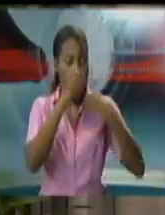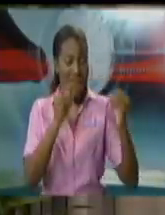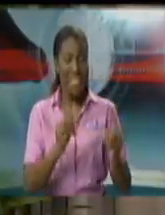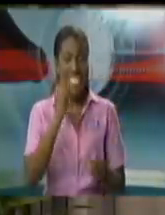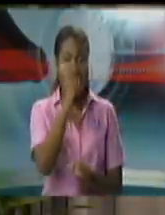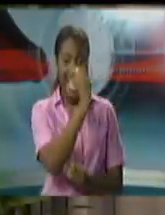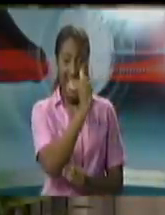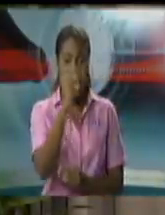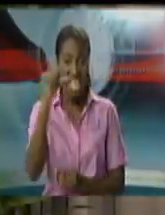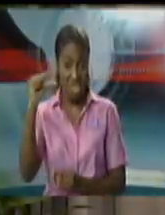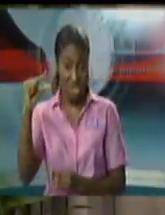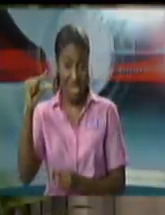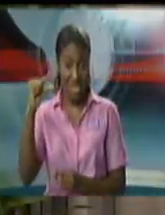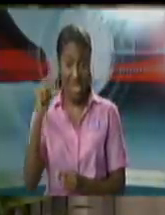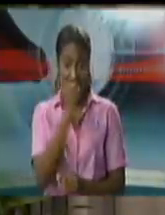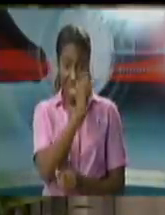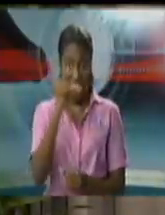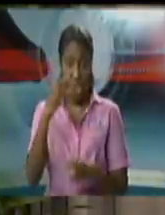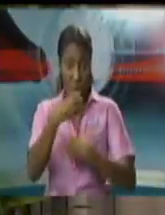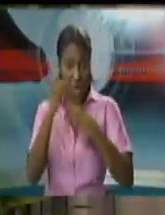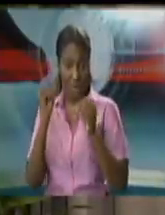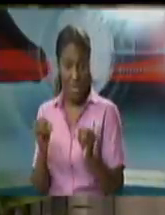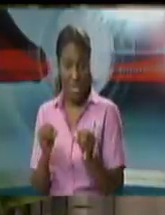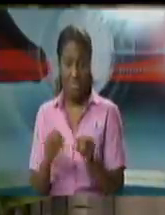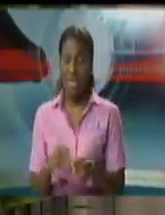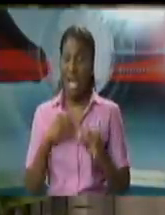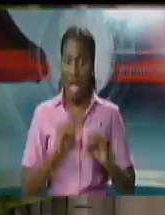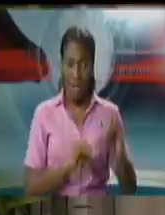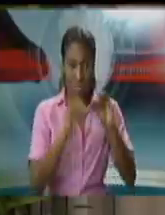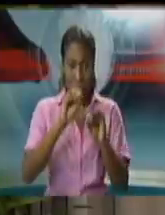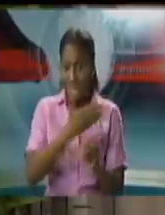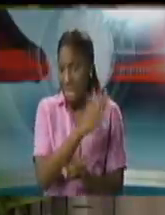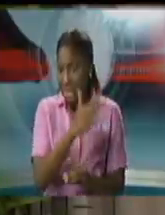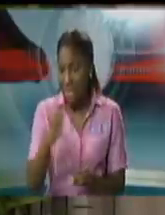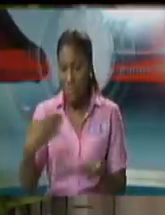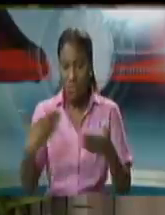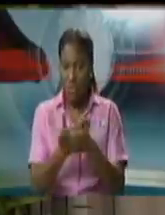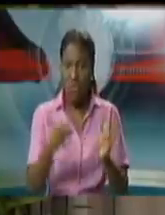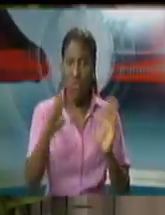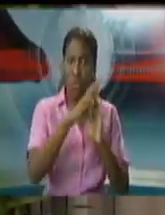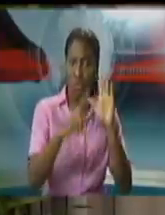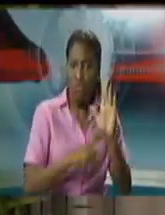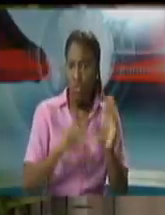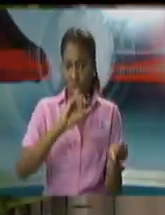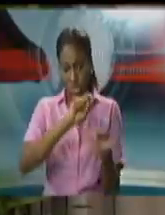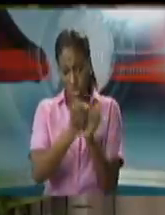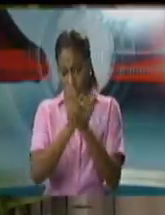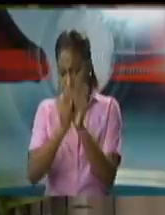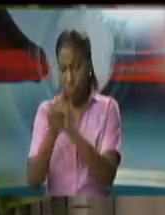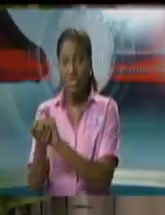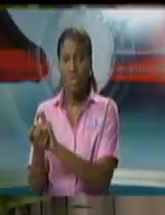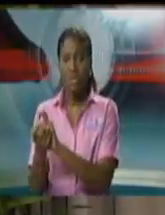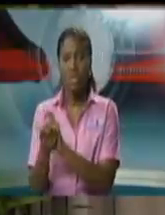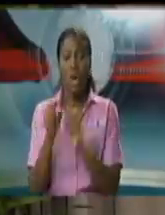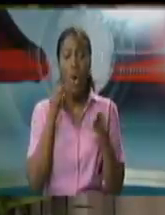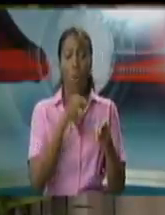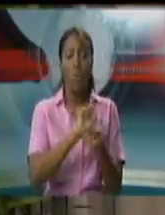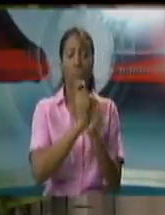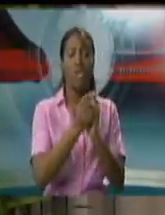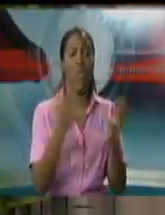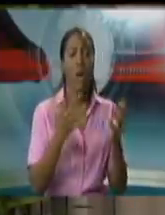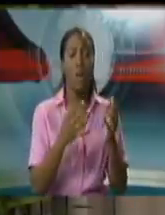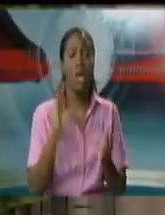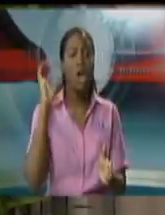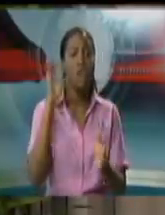been pushing very significant reforms over the last five years. One of the reforms is obviously to the criminal justice system,